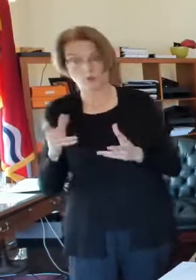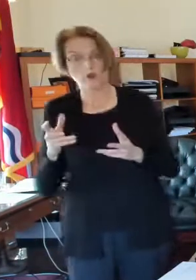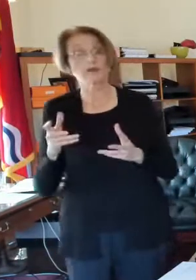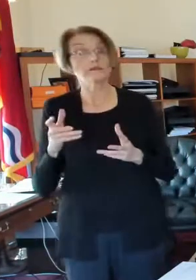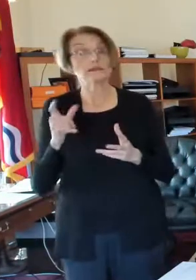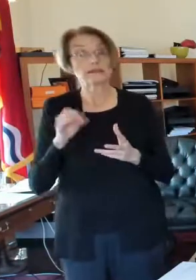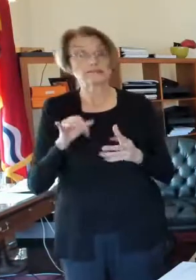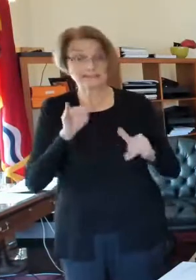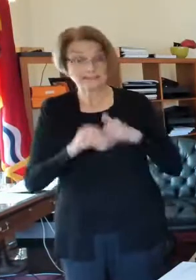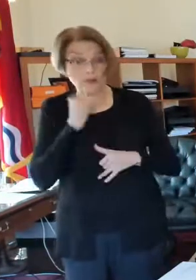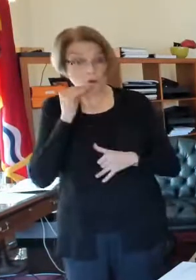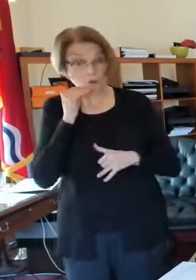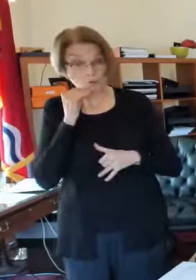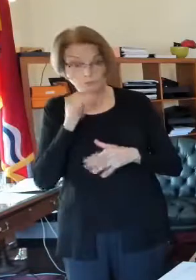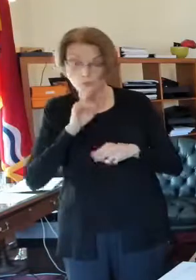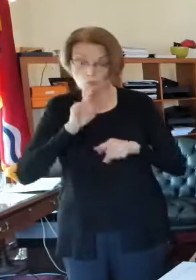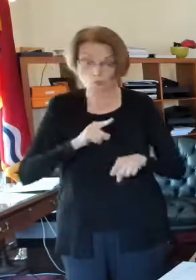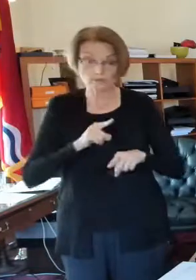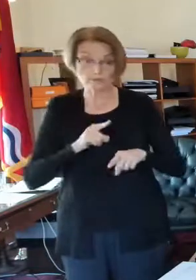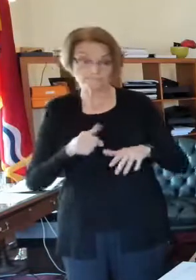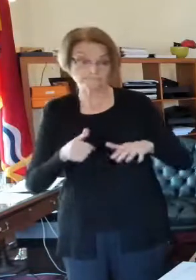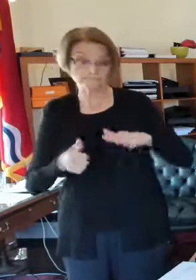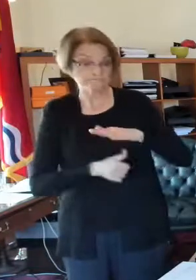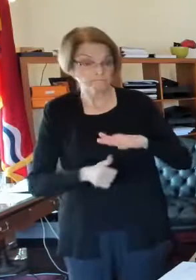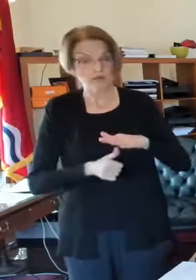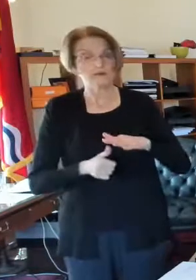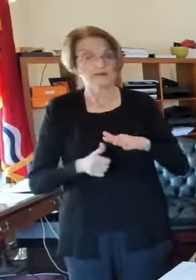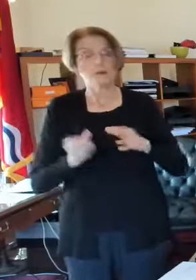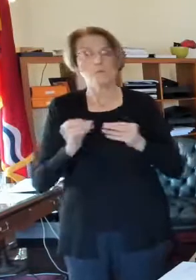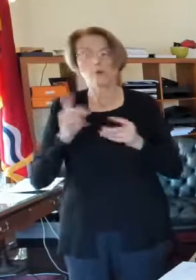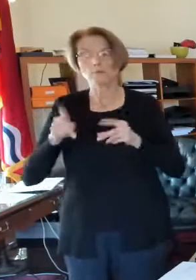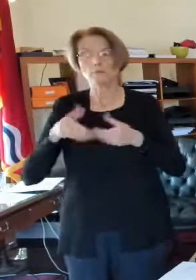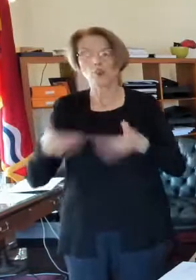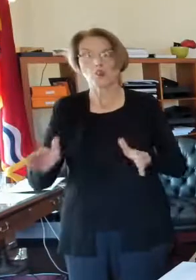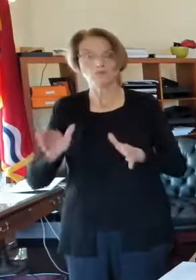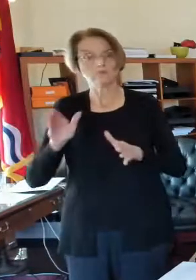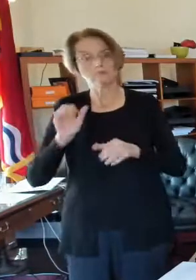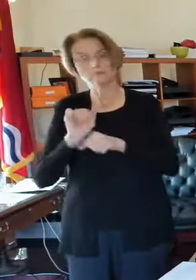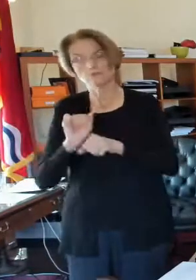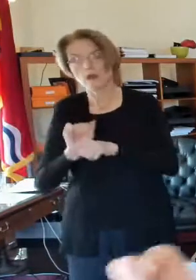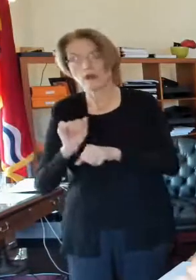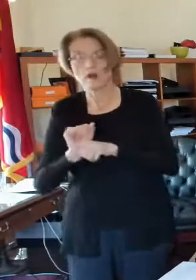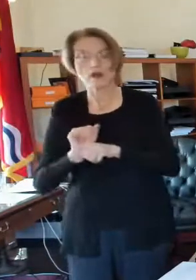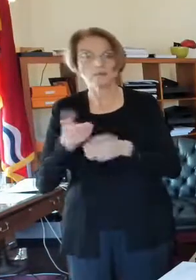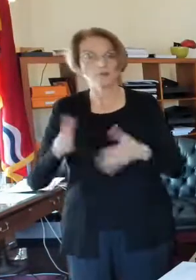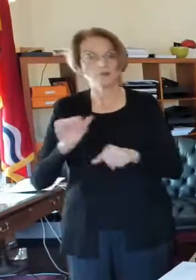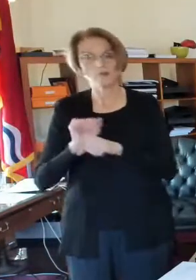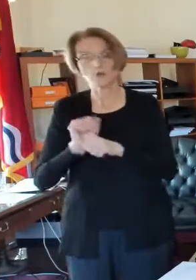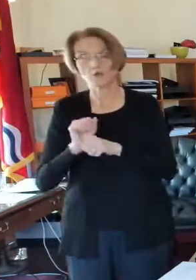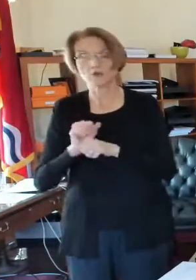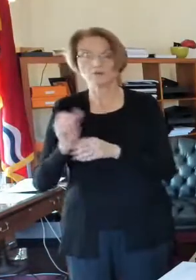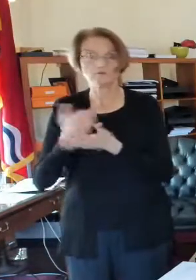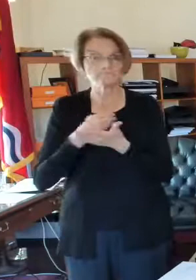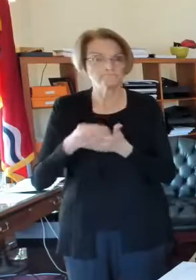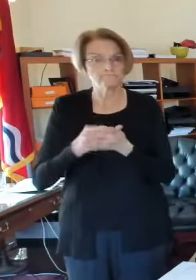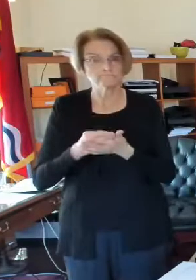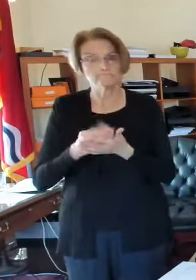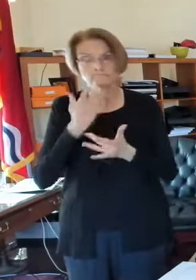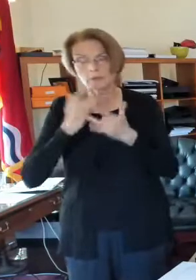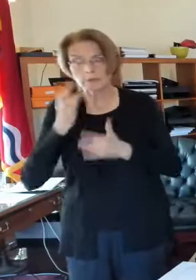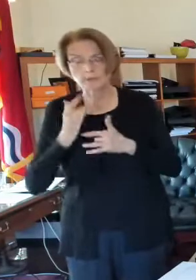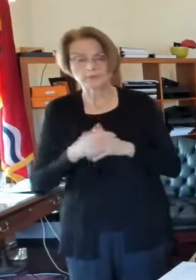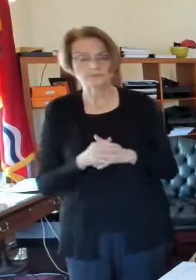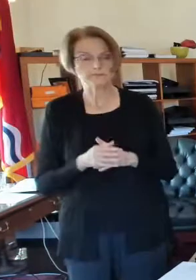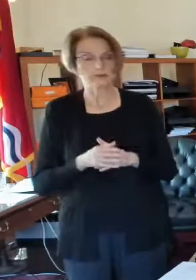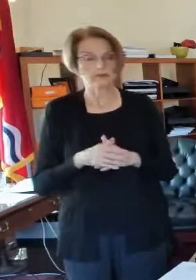That will put more people under extreme stress. So, this little thing, you know, called wearing a mask, and I happen to